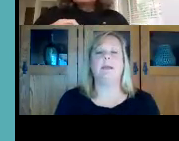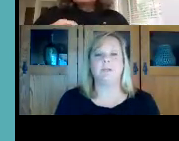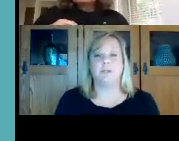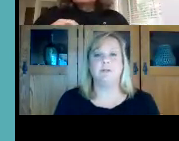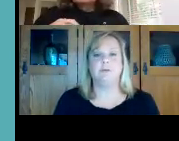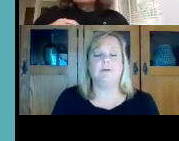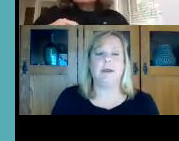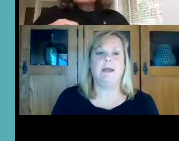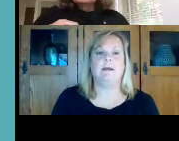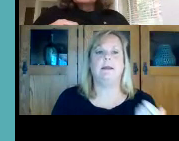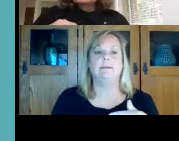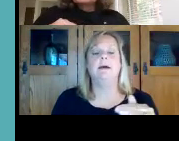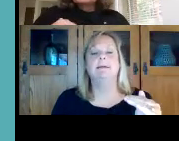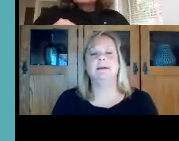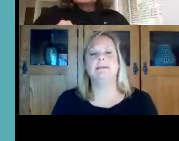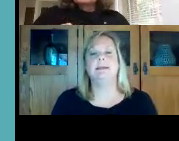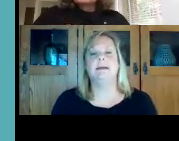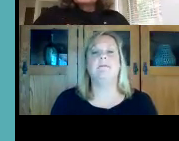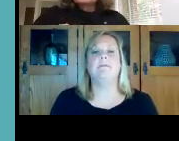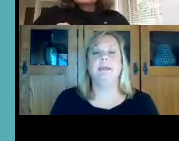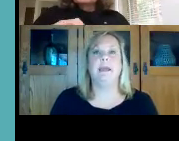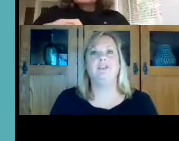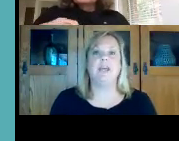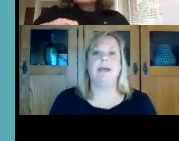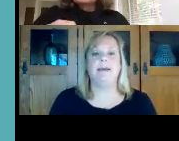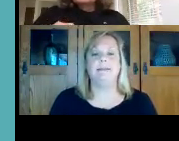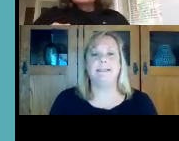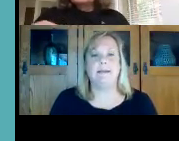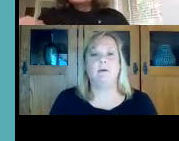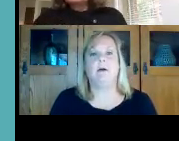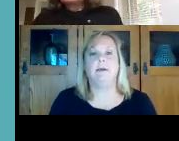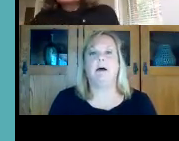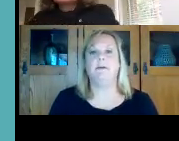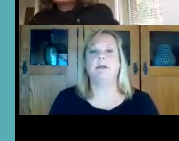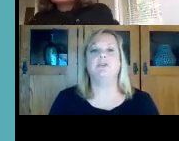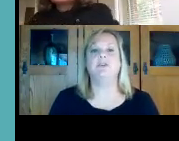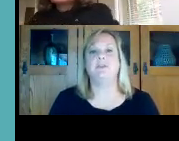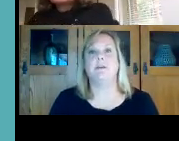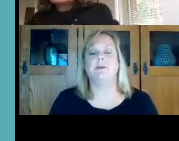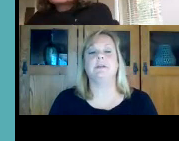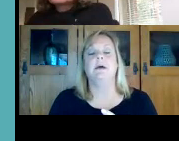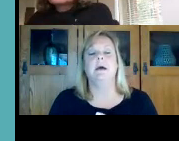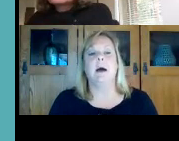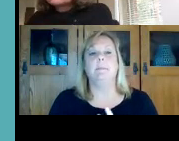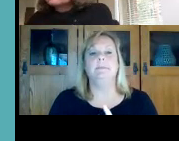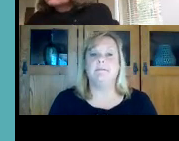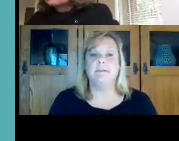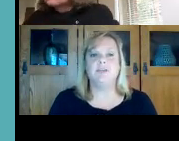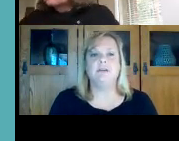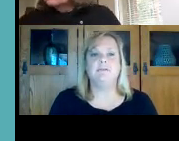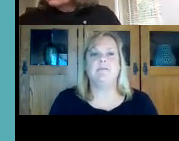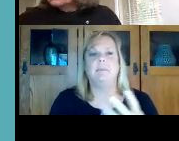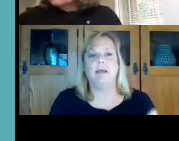the application excuse me for i can connect does give the hkmc or helen keller national center's um